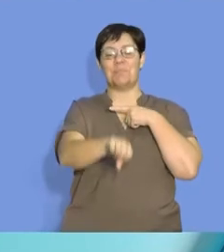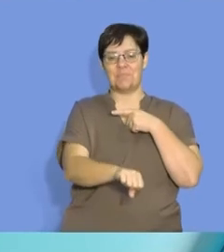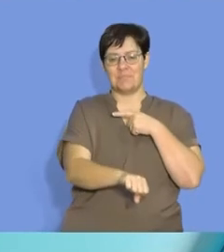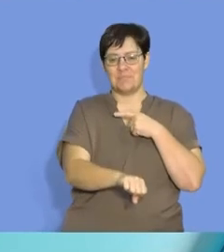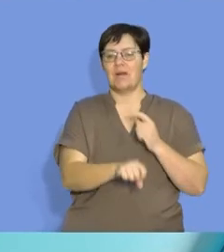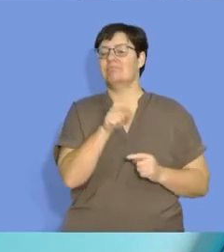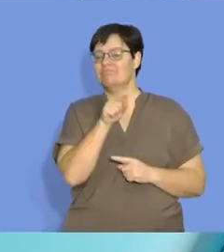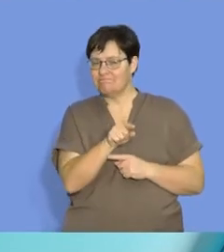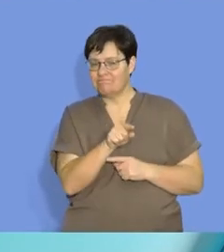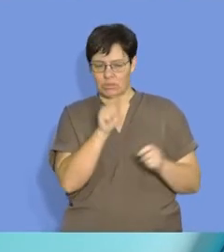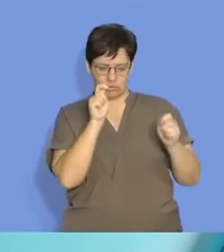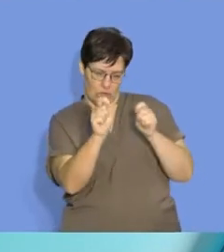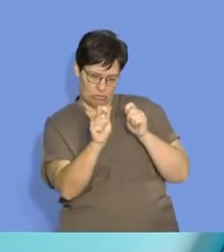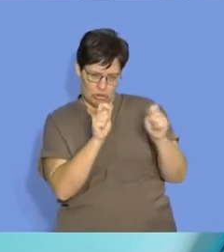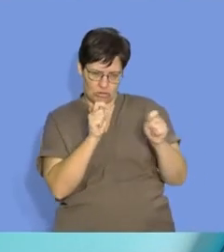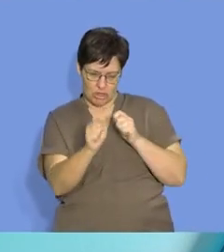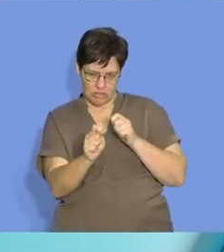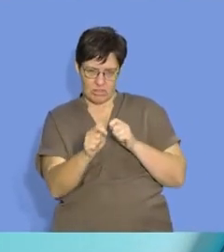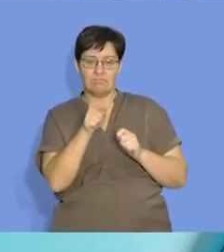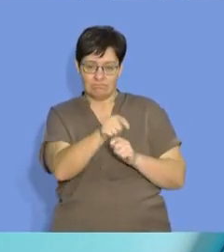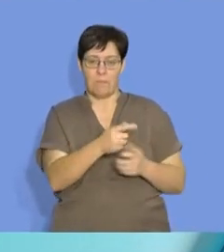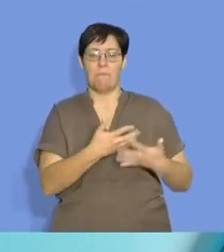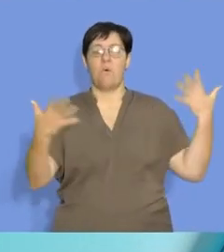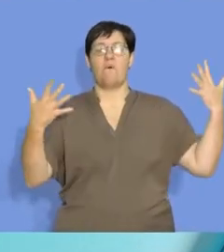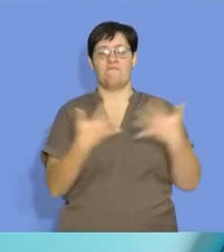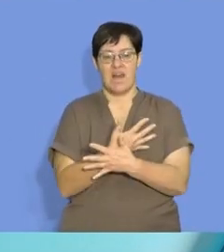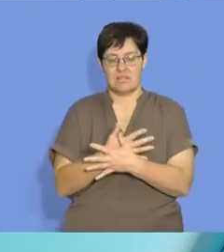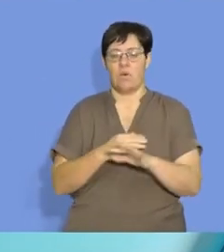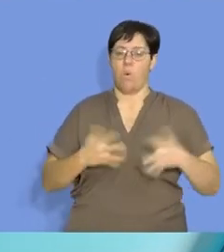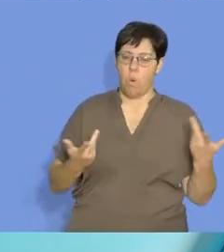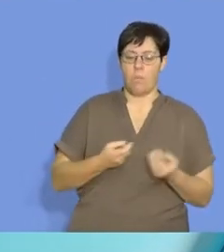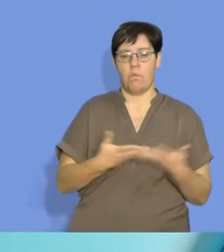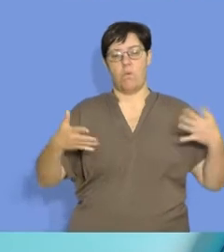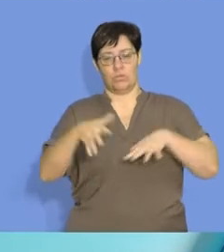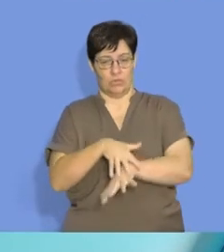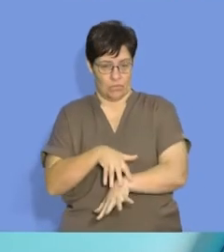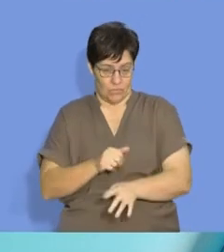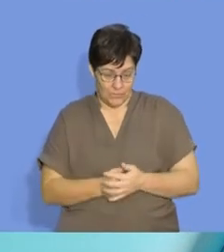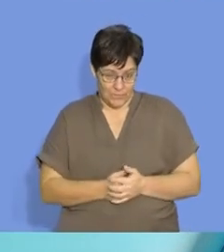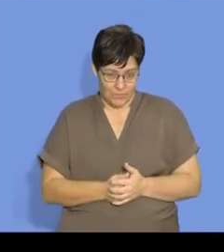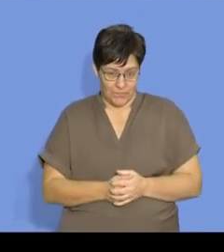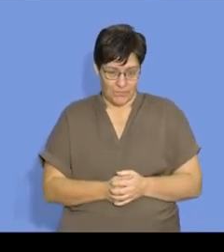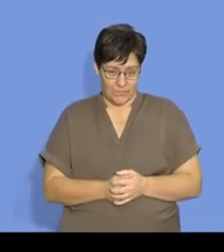how we can alter to make a reaction faster or to make the reaction slower.